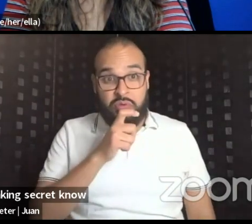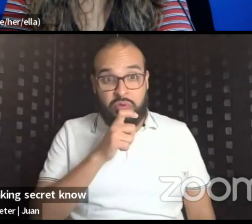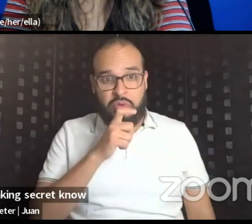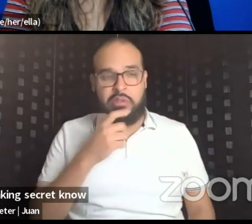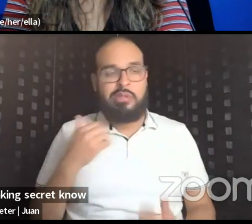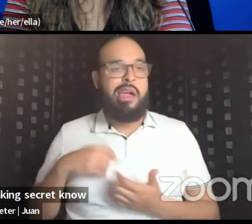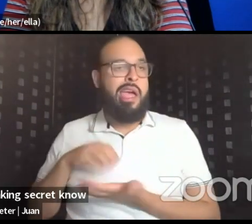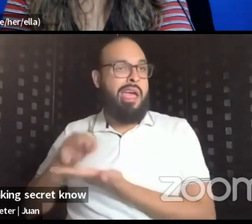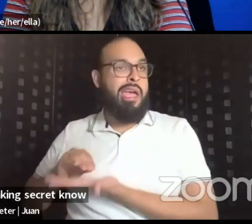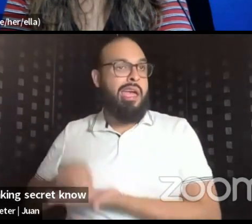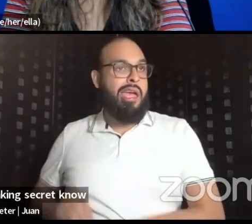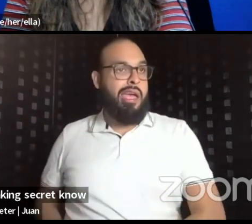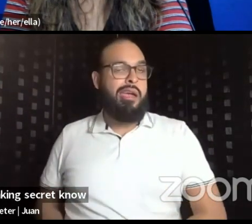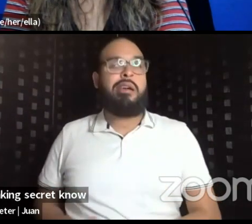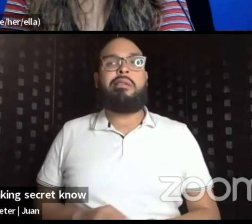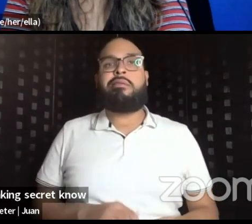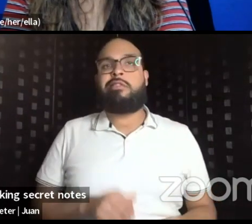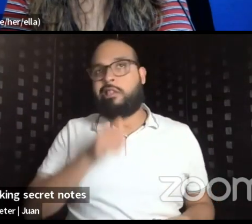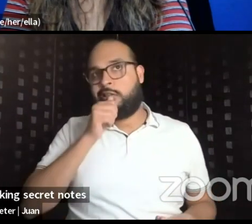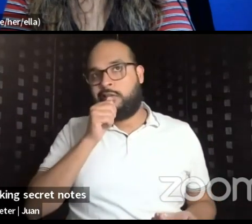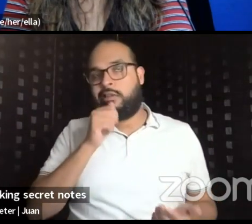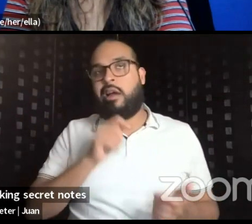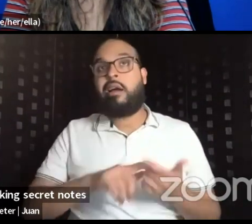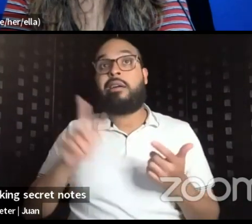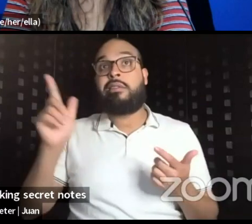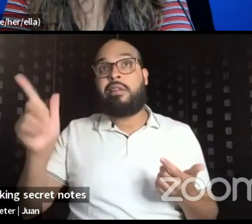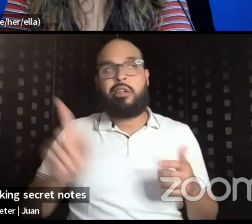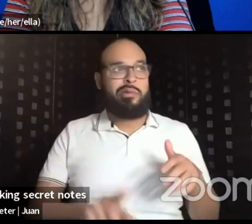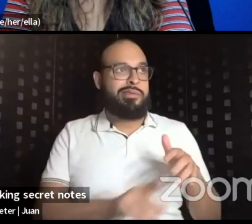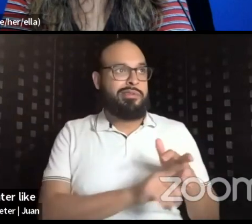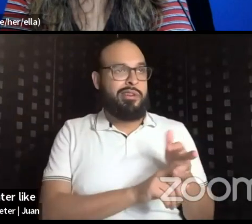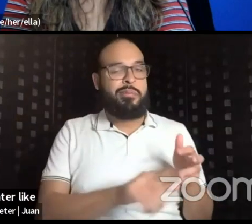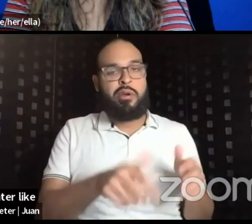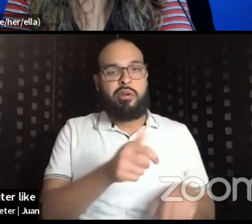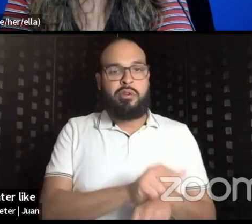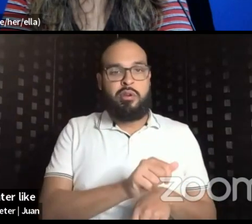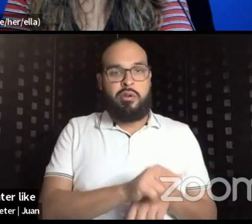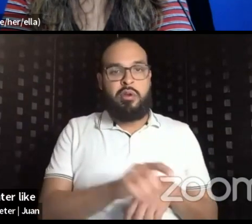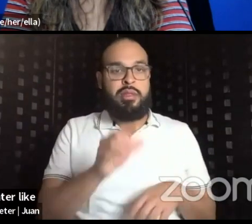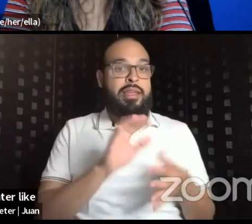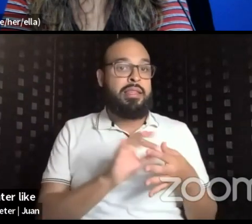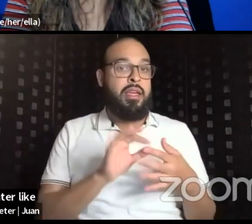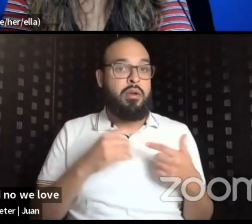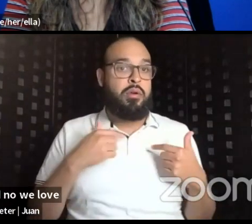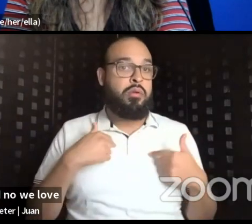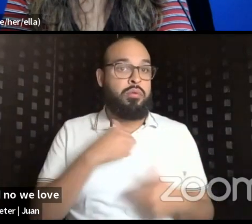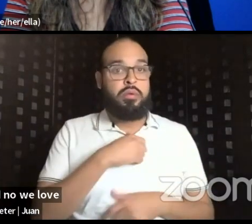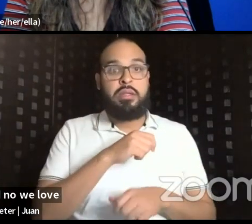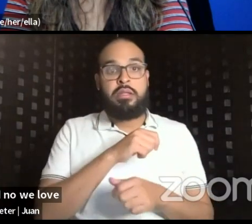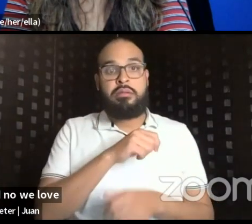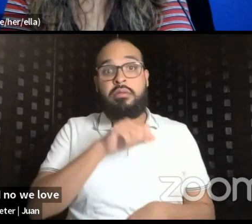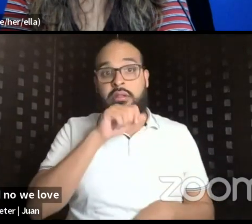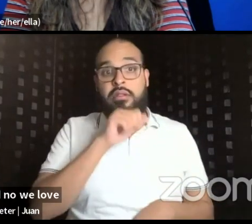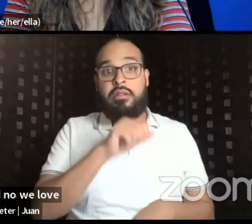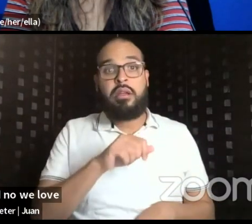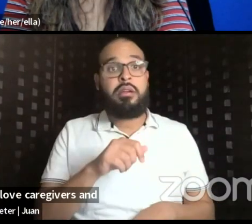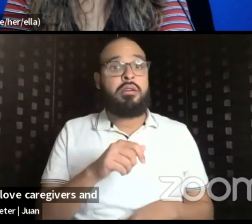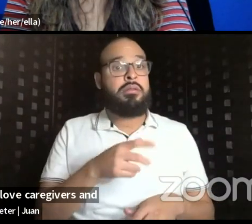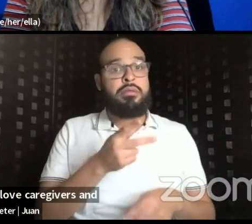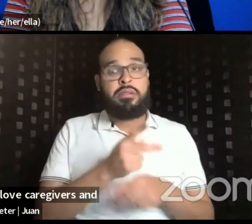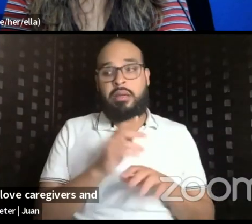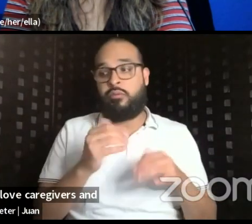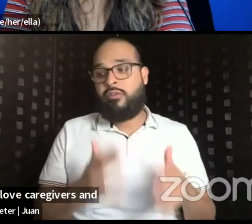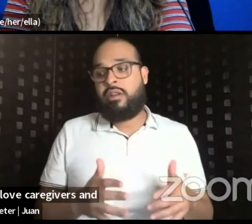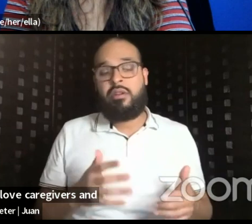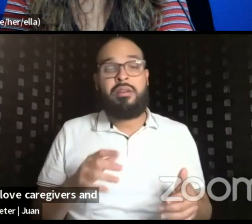notes that they're going to come back later, like have at other jobs when they said, no, we love caregivers. then when I actually had to take off because I